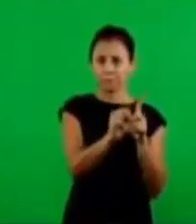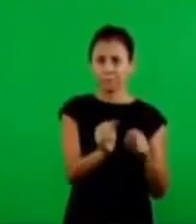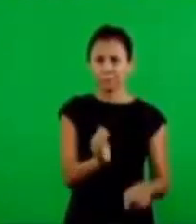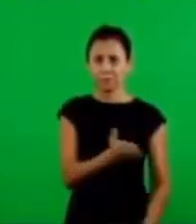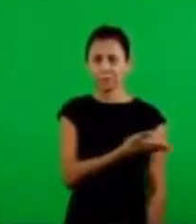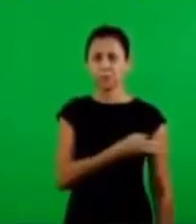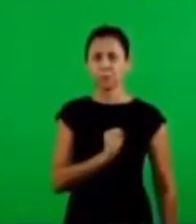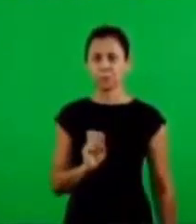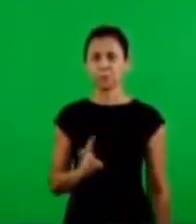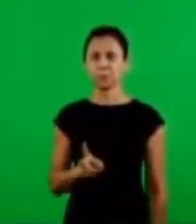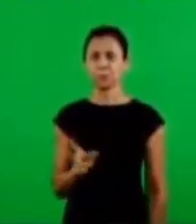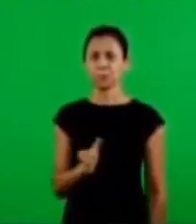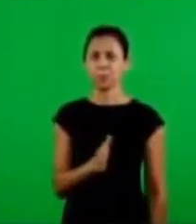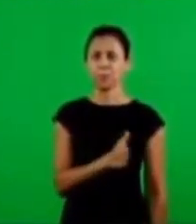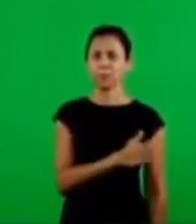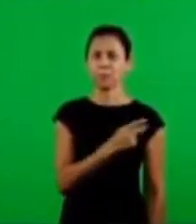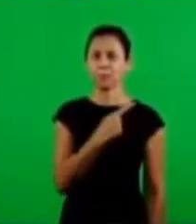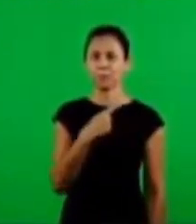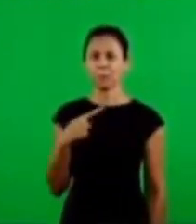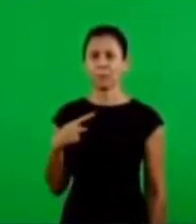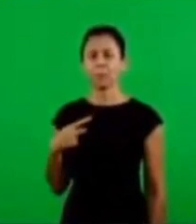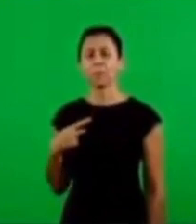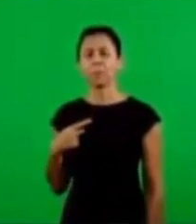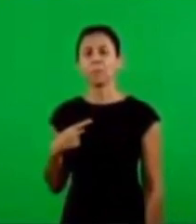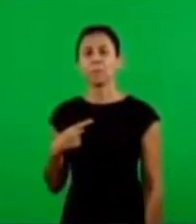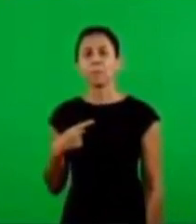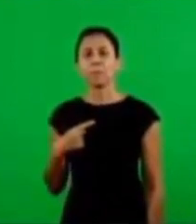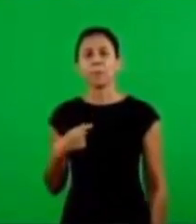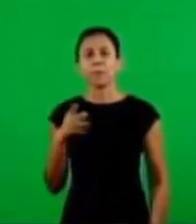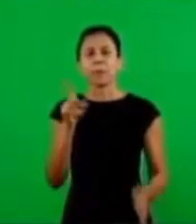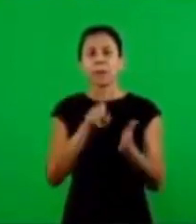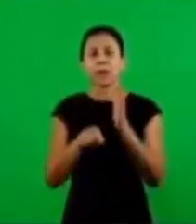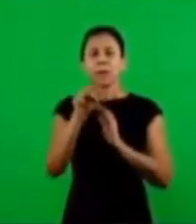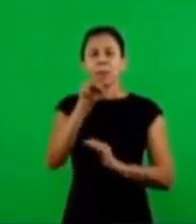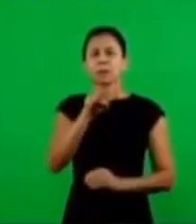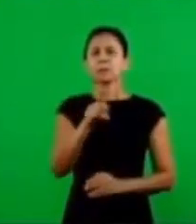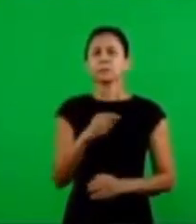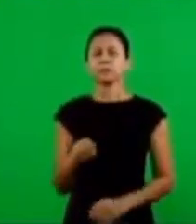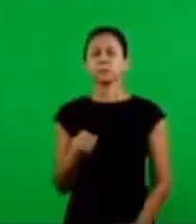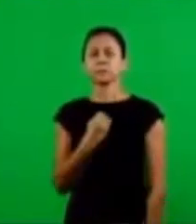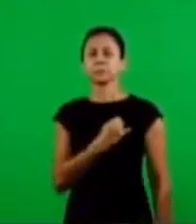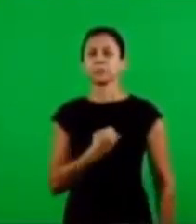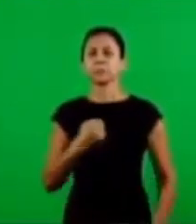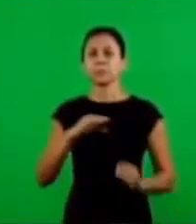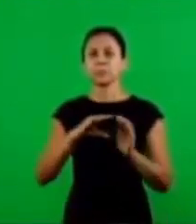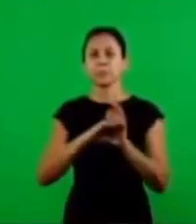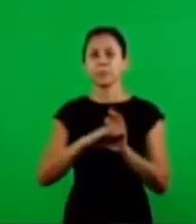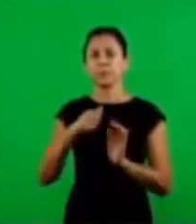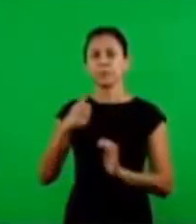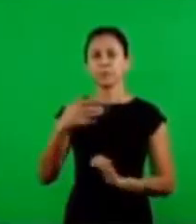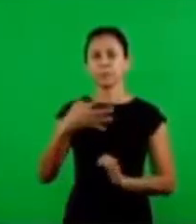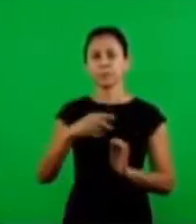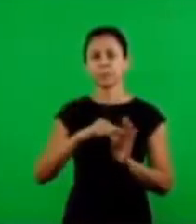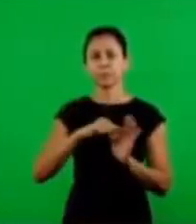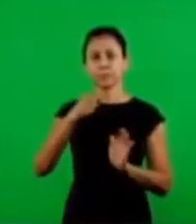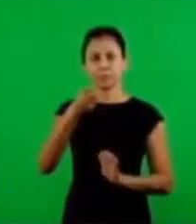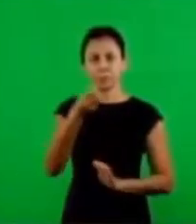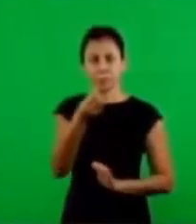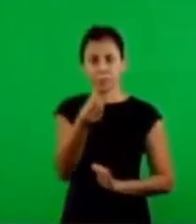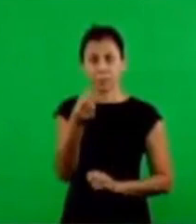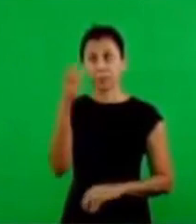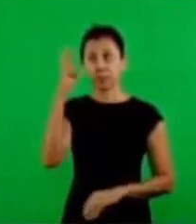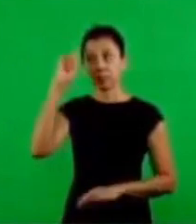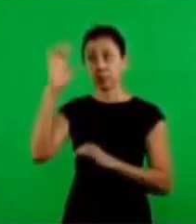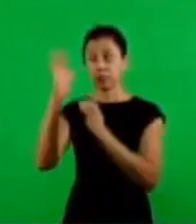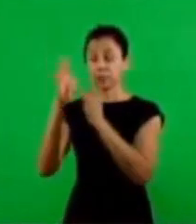And as the High Priest, He entered and carried out our sins. Now, let's go for the next question. John 14, 6.